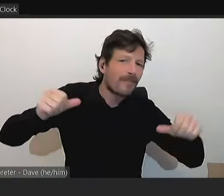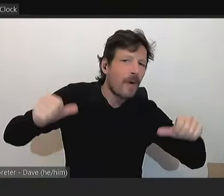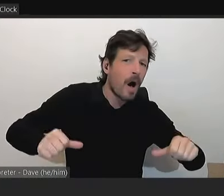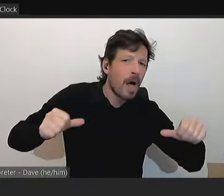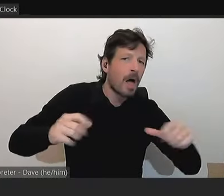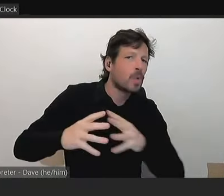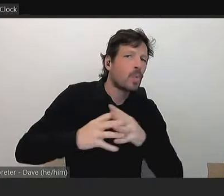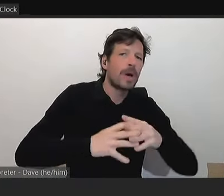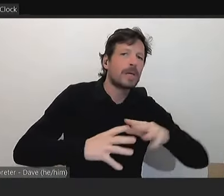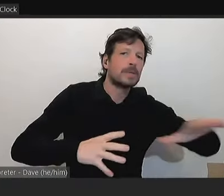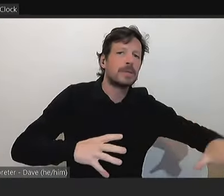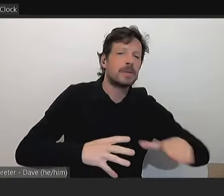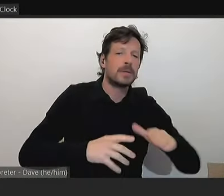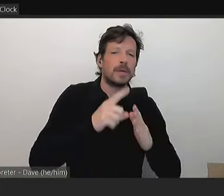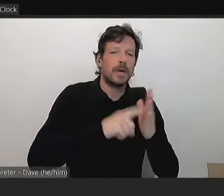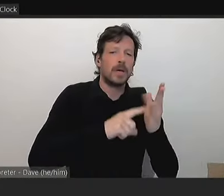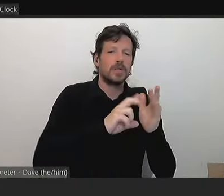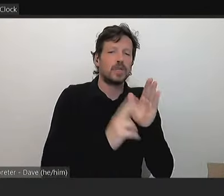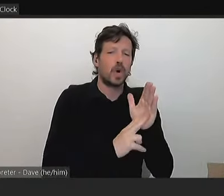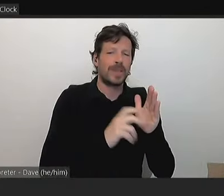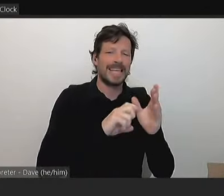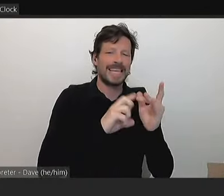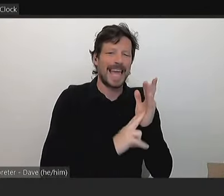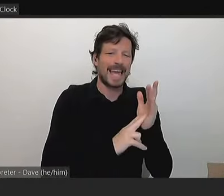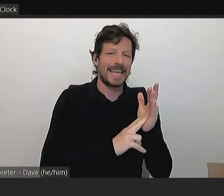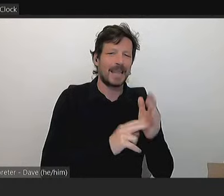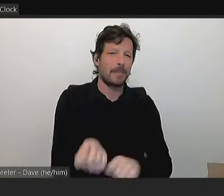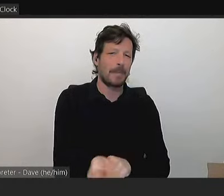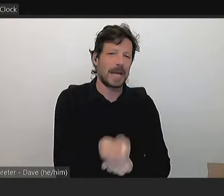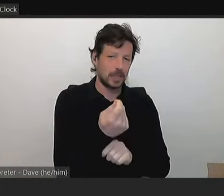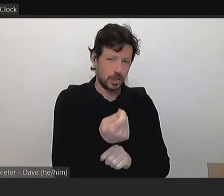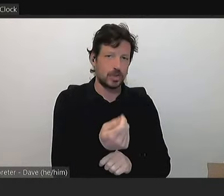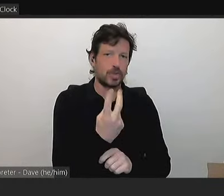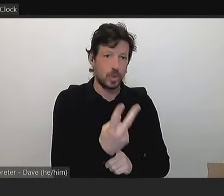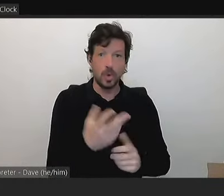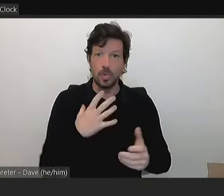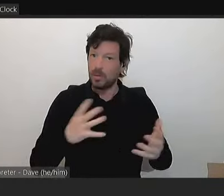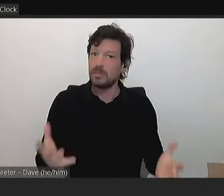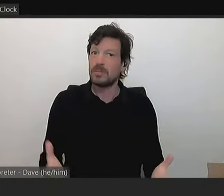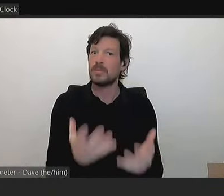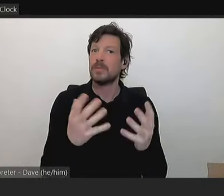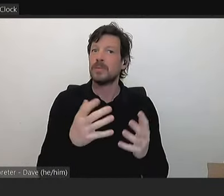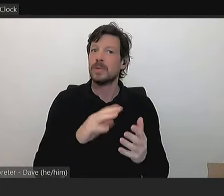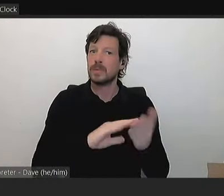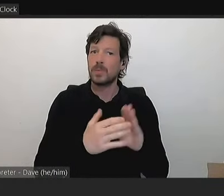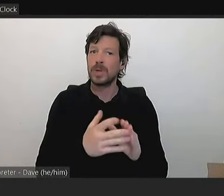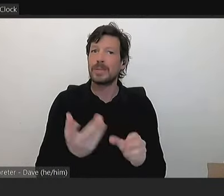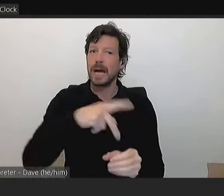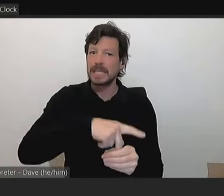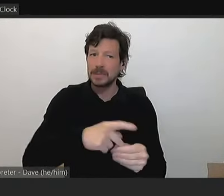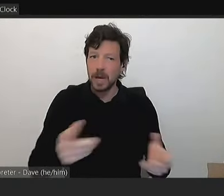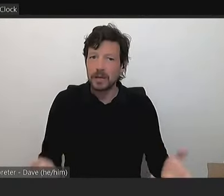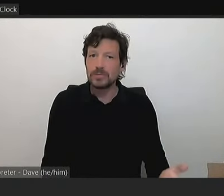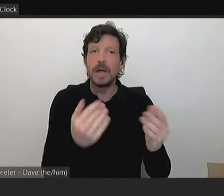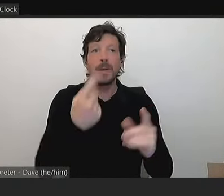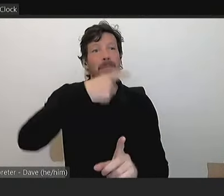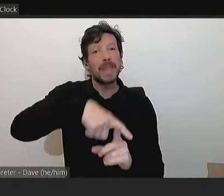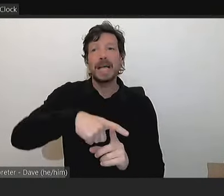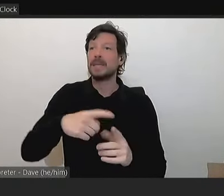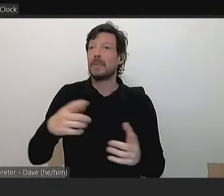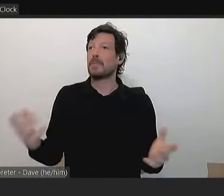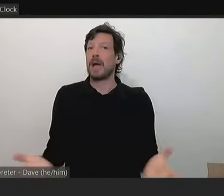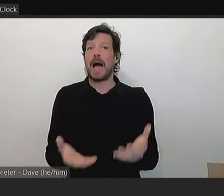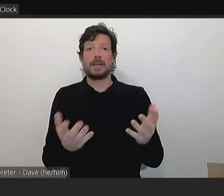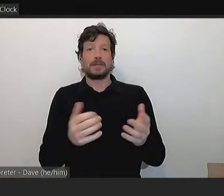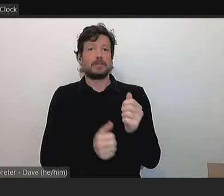which is John came pitched to, to facilitate and drive community participation and provide players safety? As it's a major concern